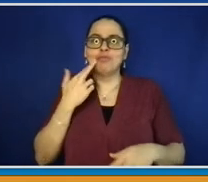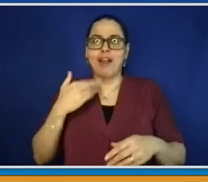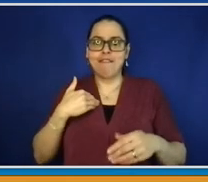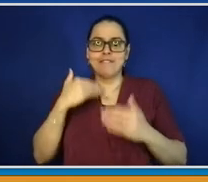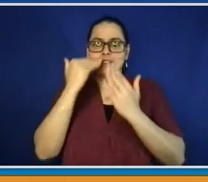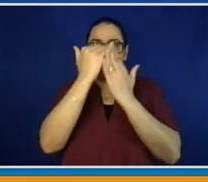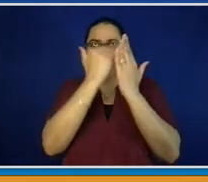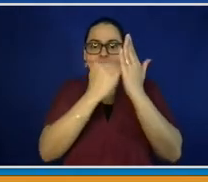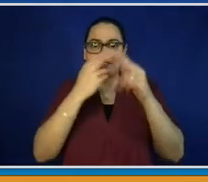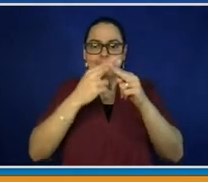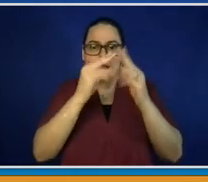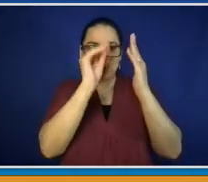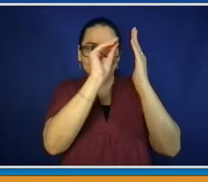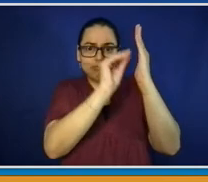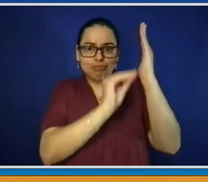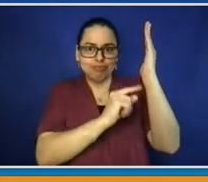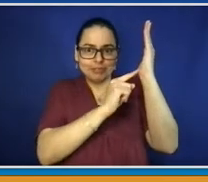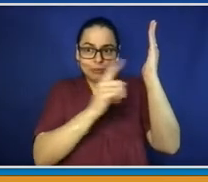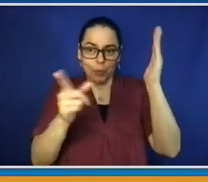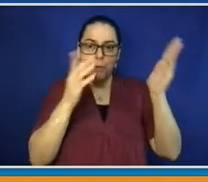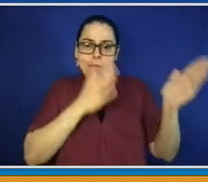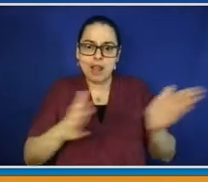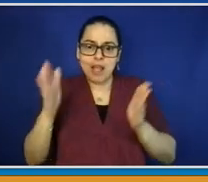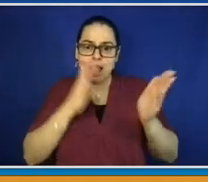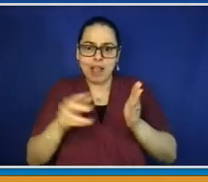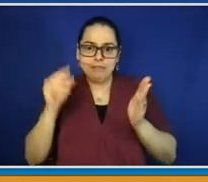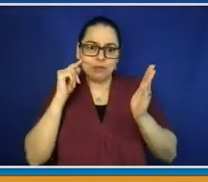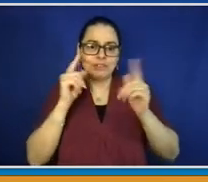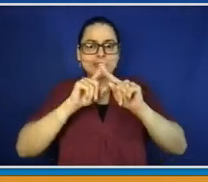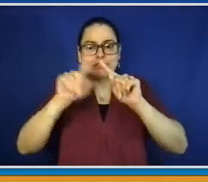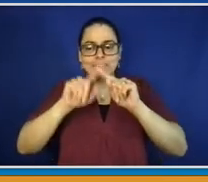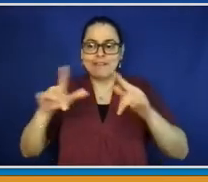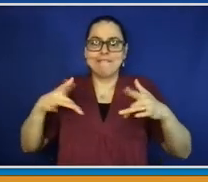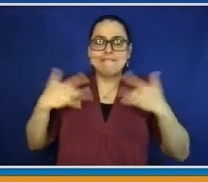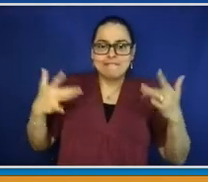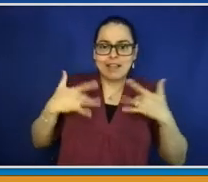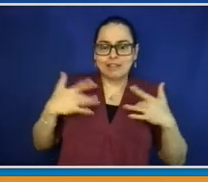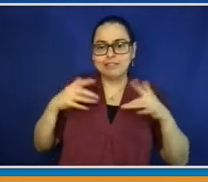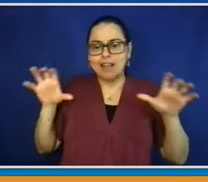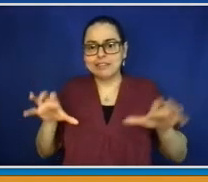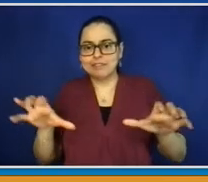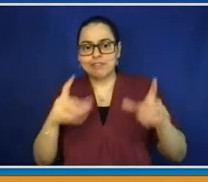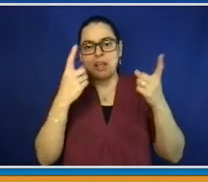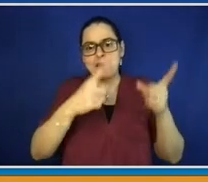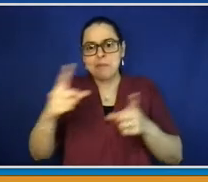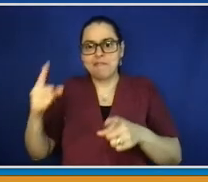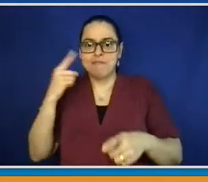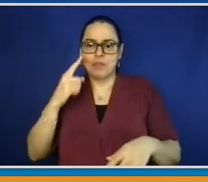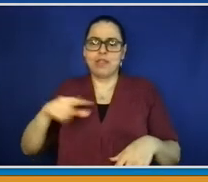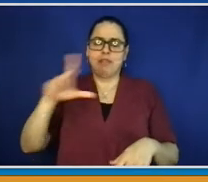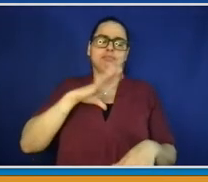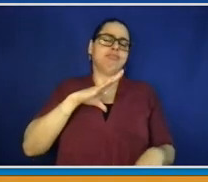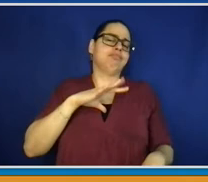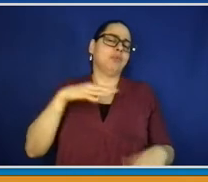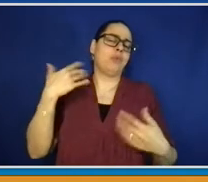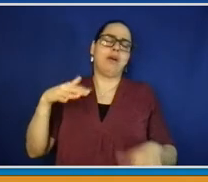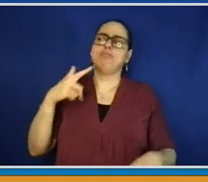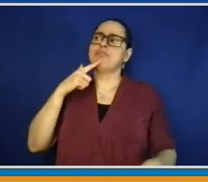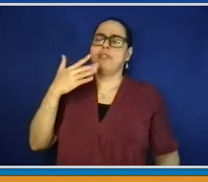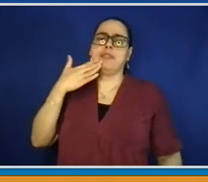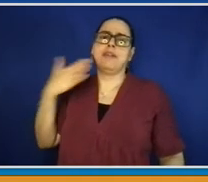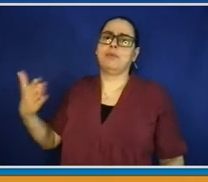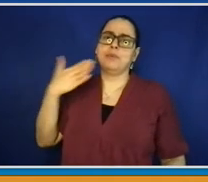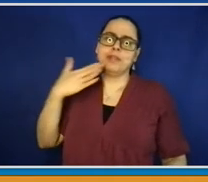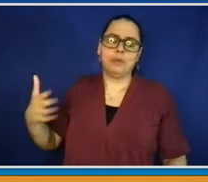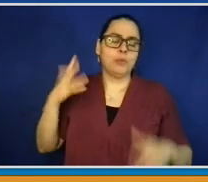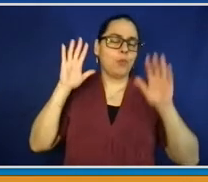leadership in this area. Thank you both. Again, Natasha Caputo, Director of Tourism and Film for Westchester County, and Brittany Brandwein, who is